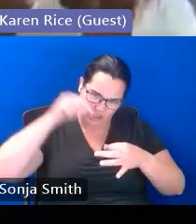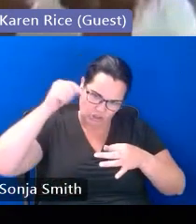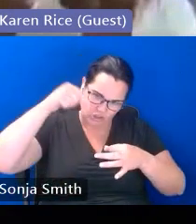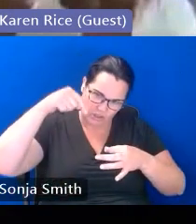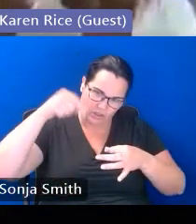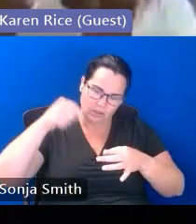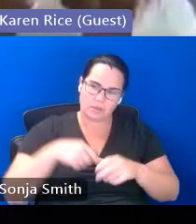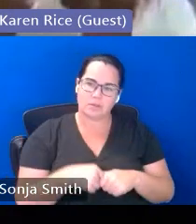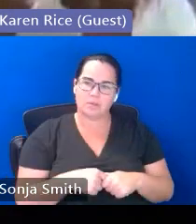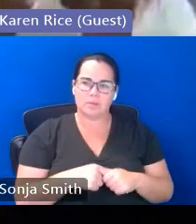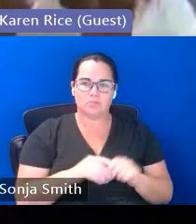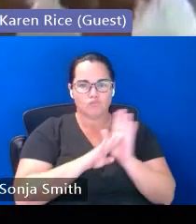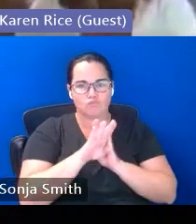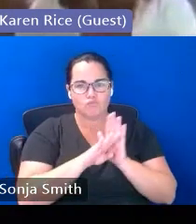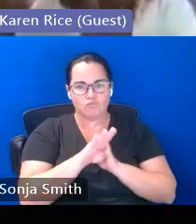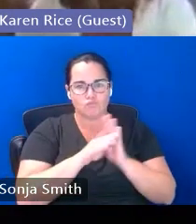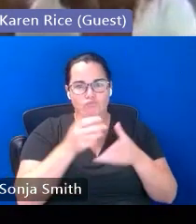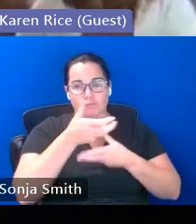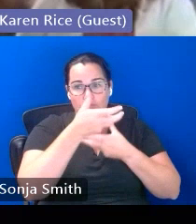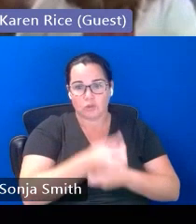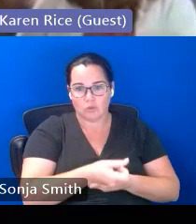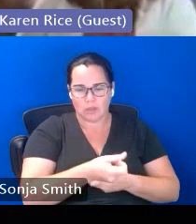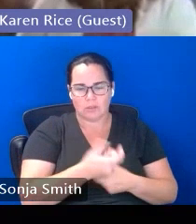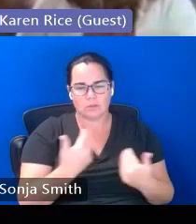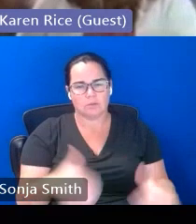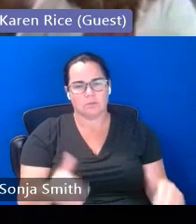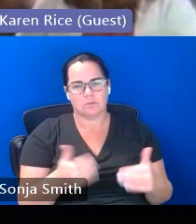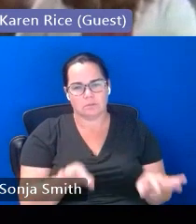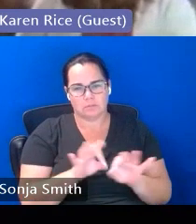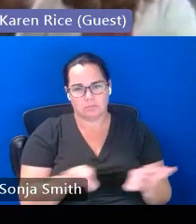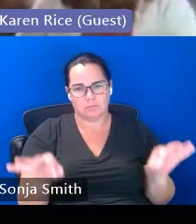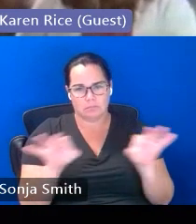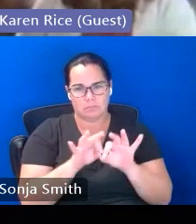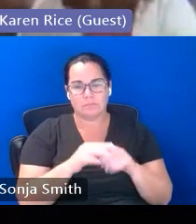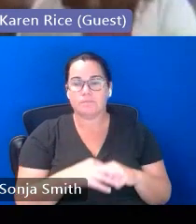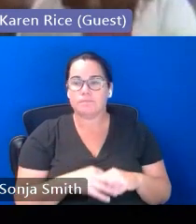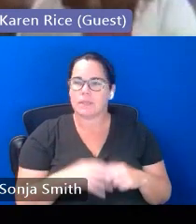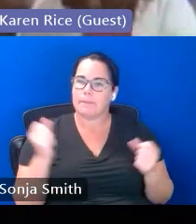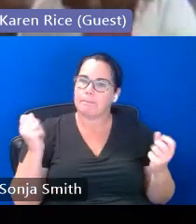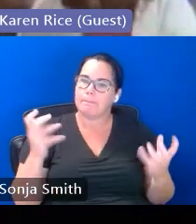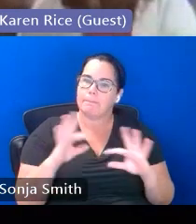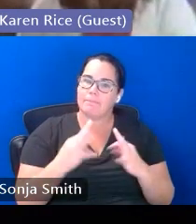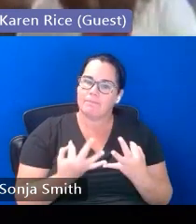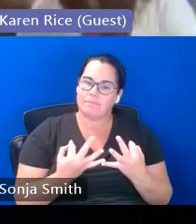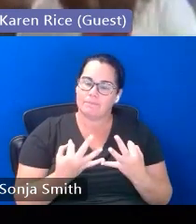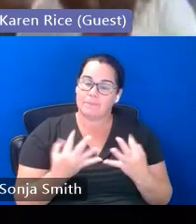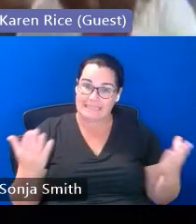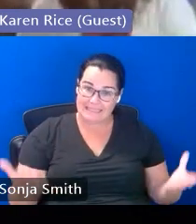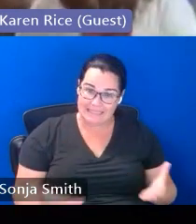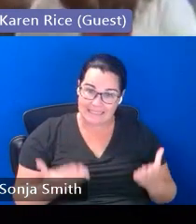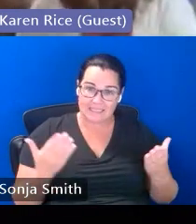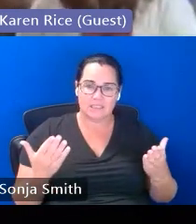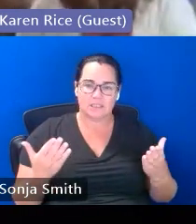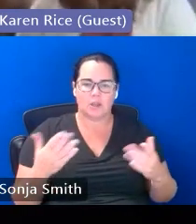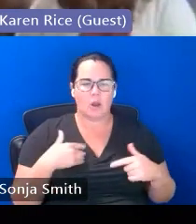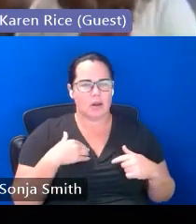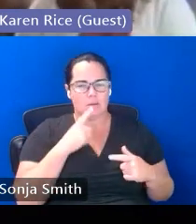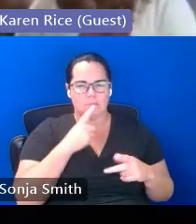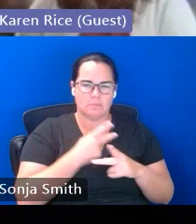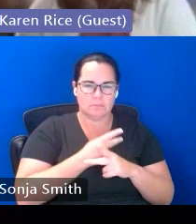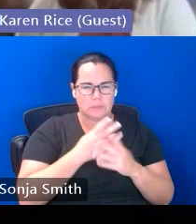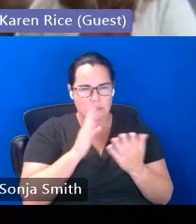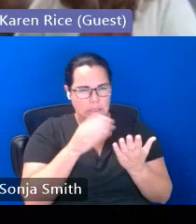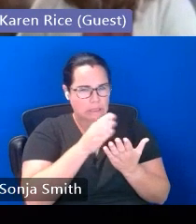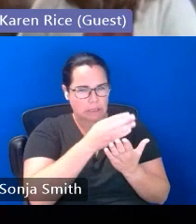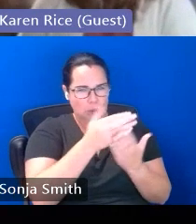that trust is so so important we know so many families who are here and navigating new places and new